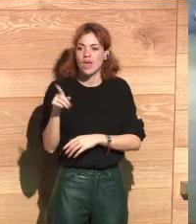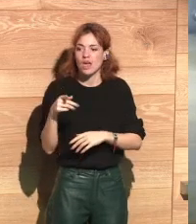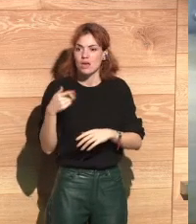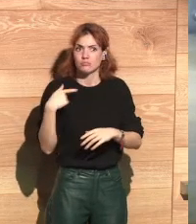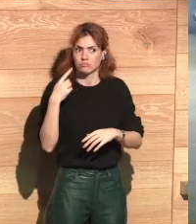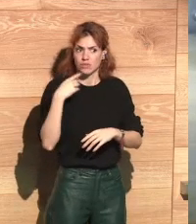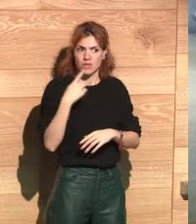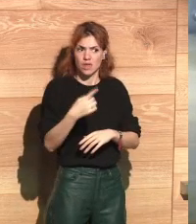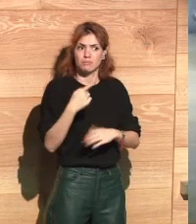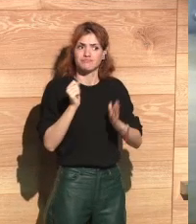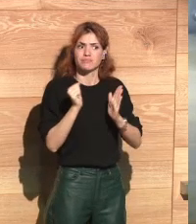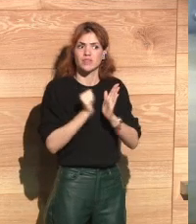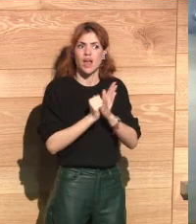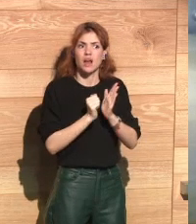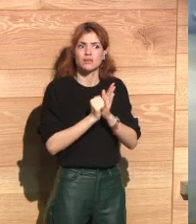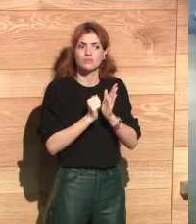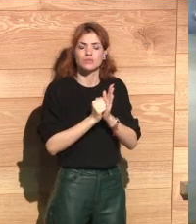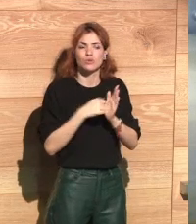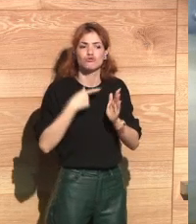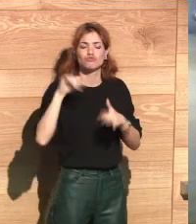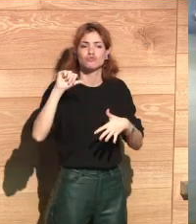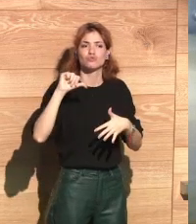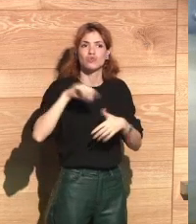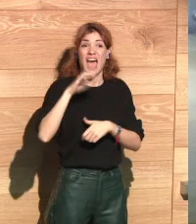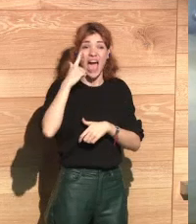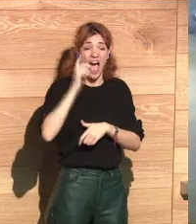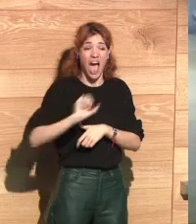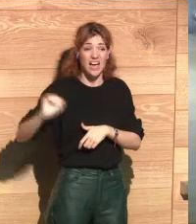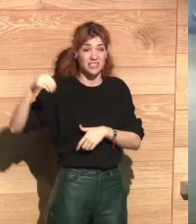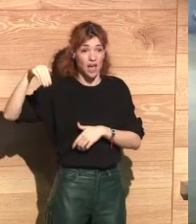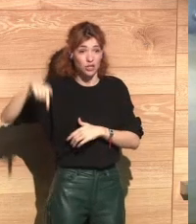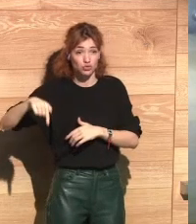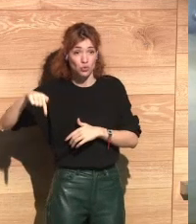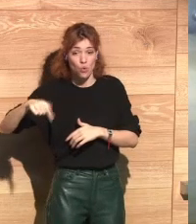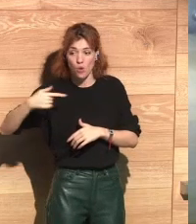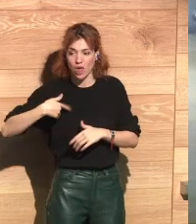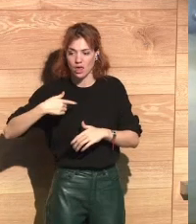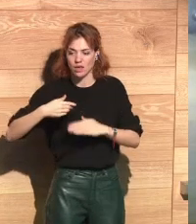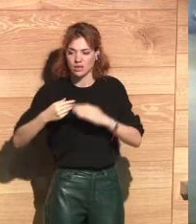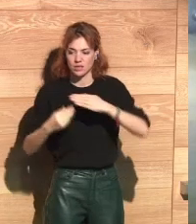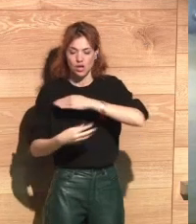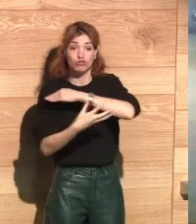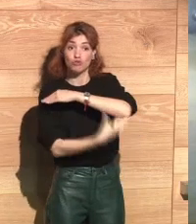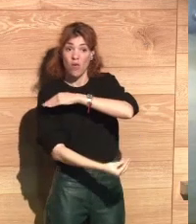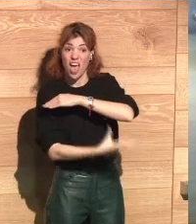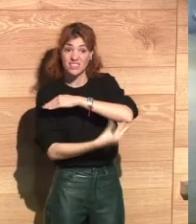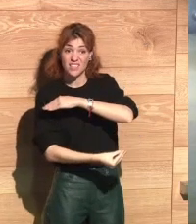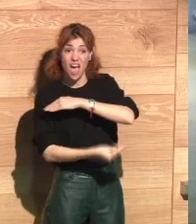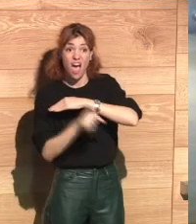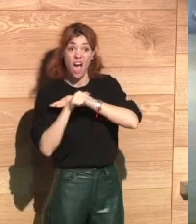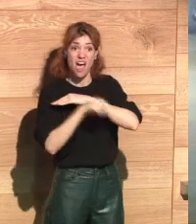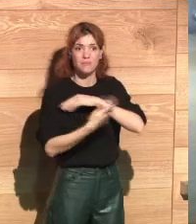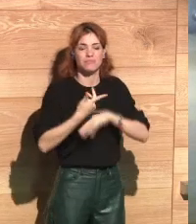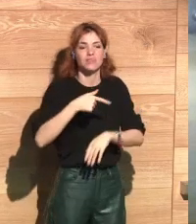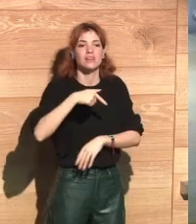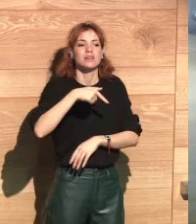This a study that demonstrated that the exposure to risks